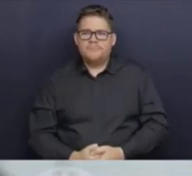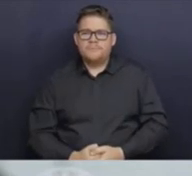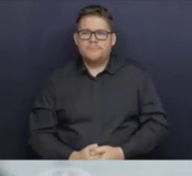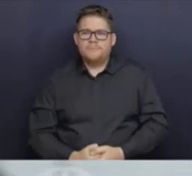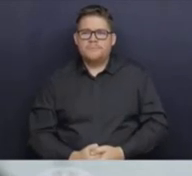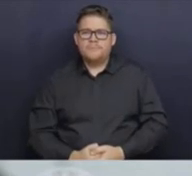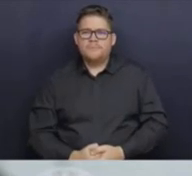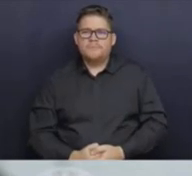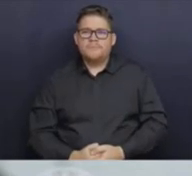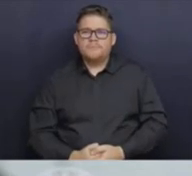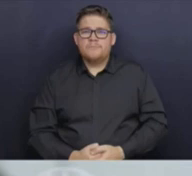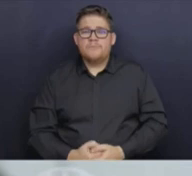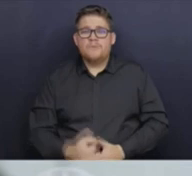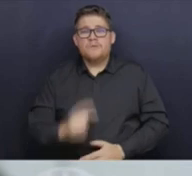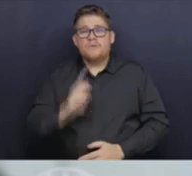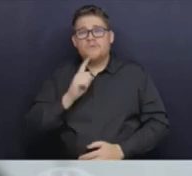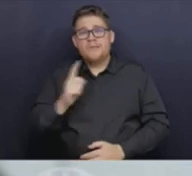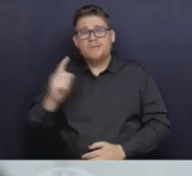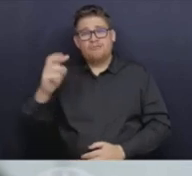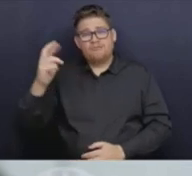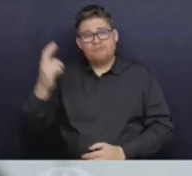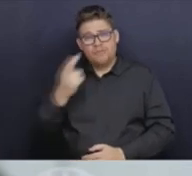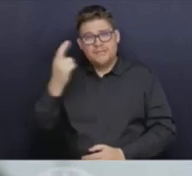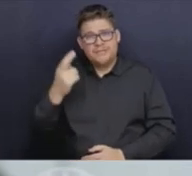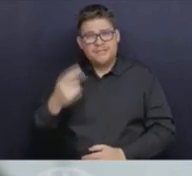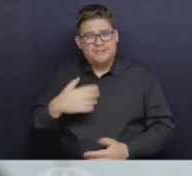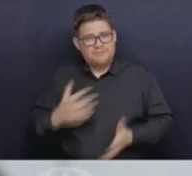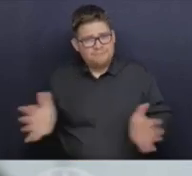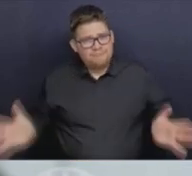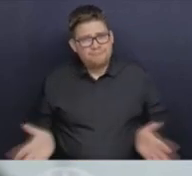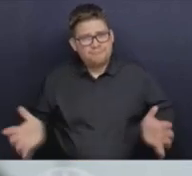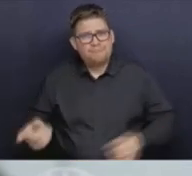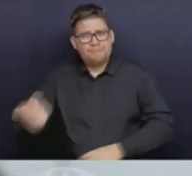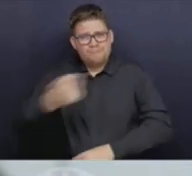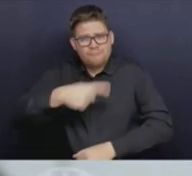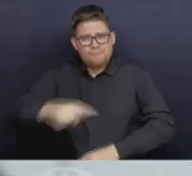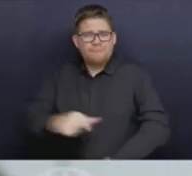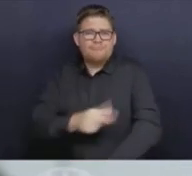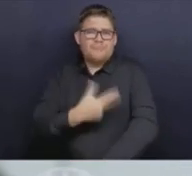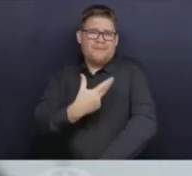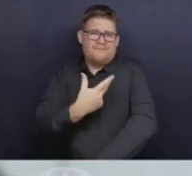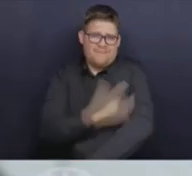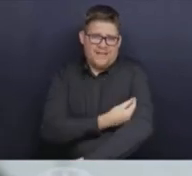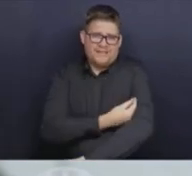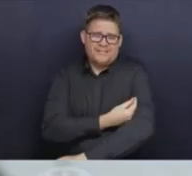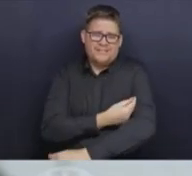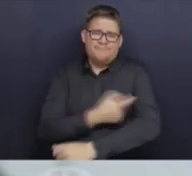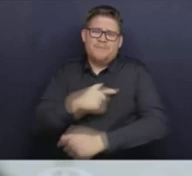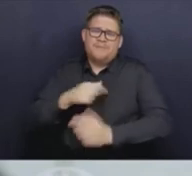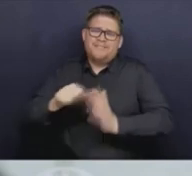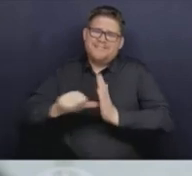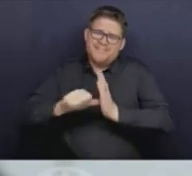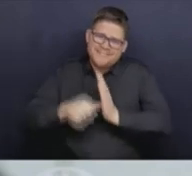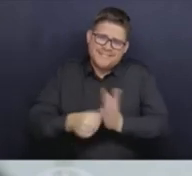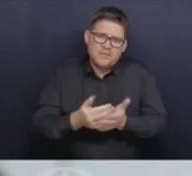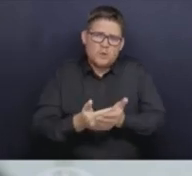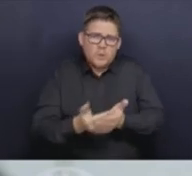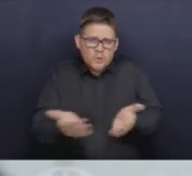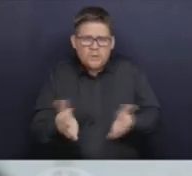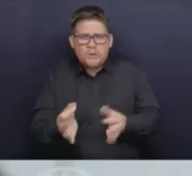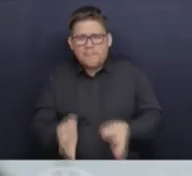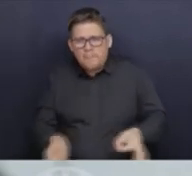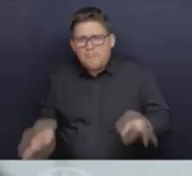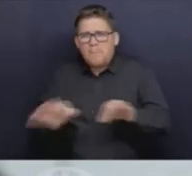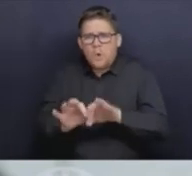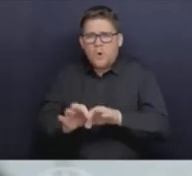people stepping up and being vaccinated. I can't overestimate the importance of having those booster doses